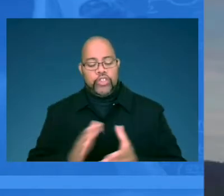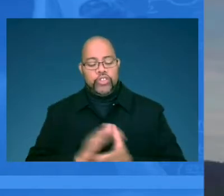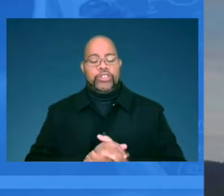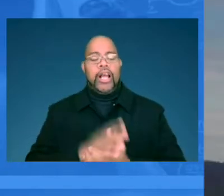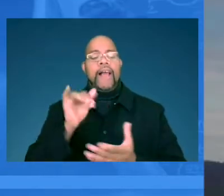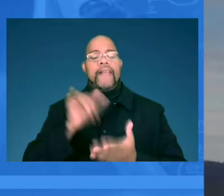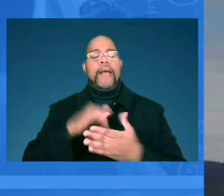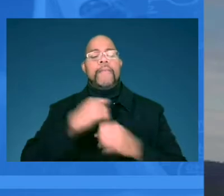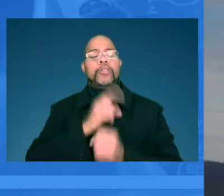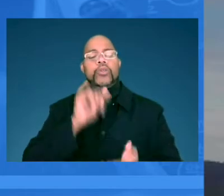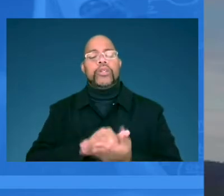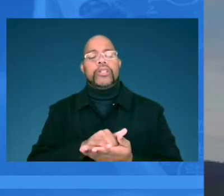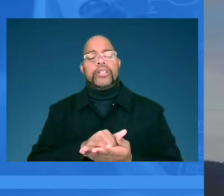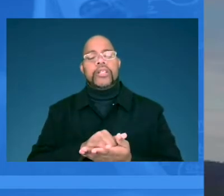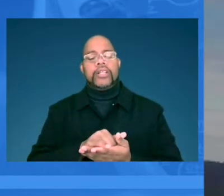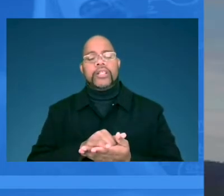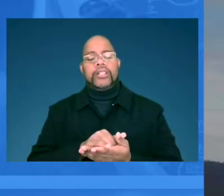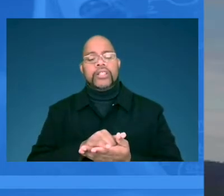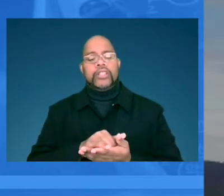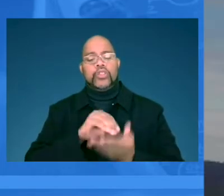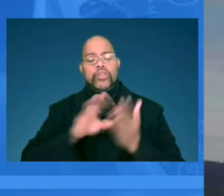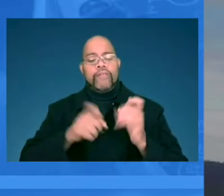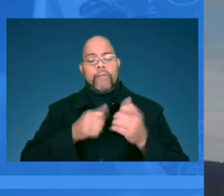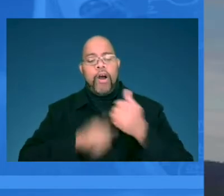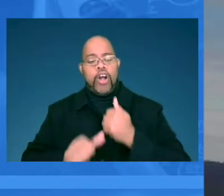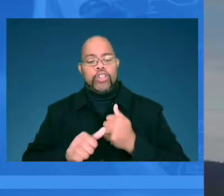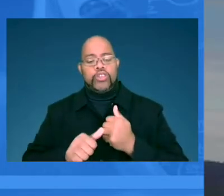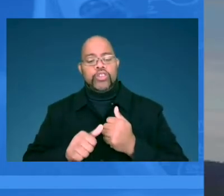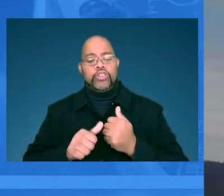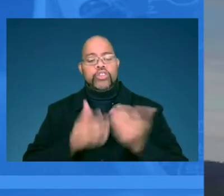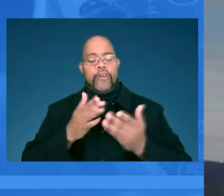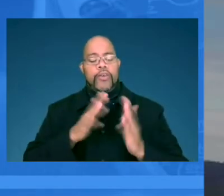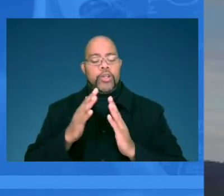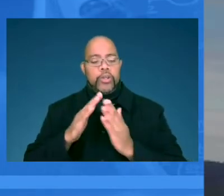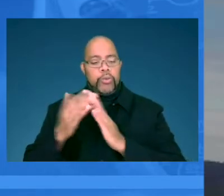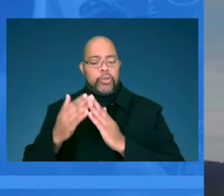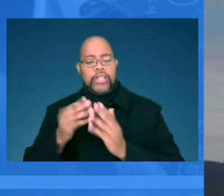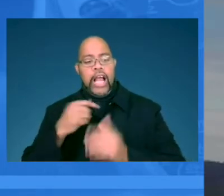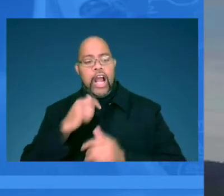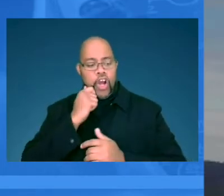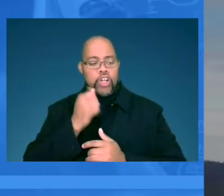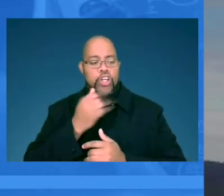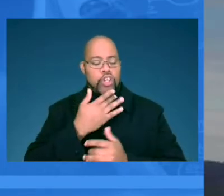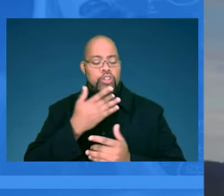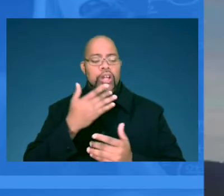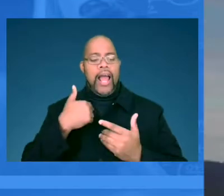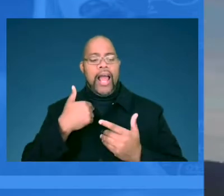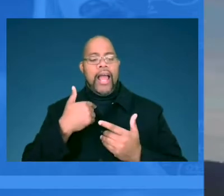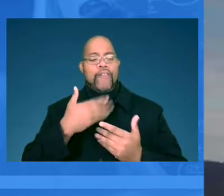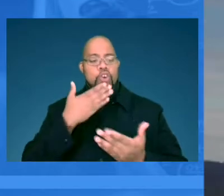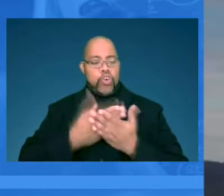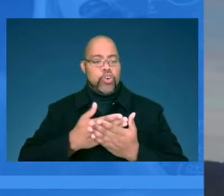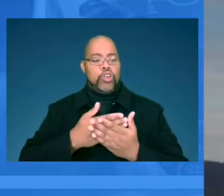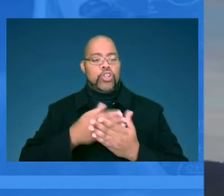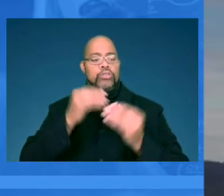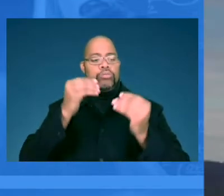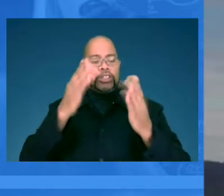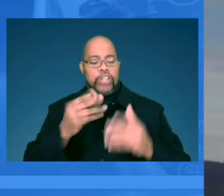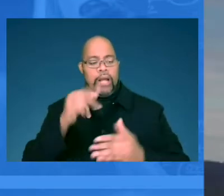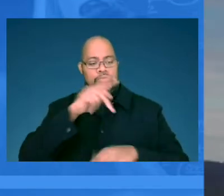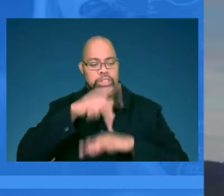and that ensure that students of color and students from underserved communities have diverse and highly effective teachers and principals.